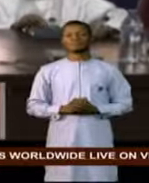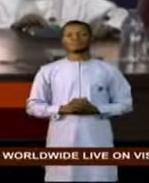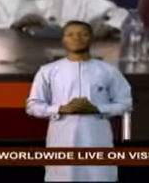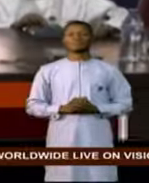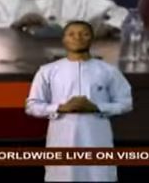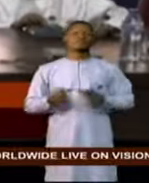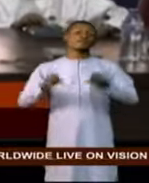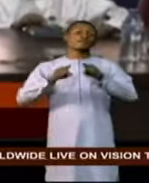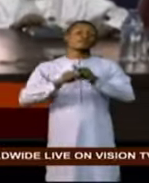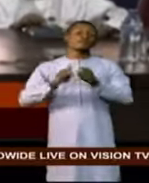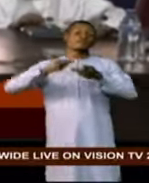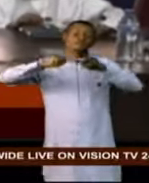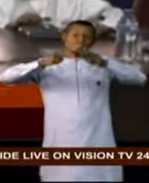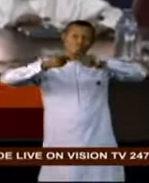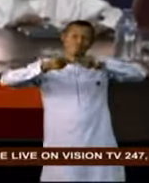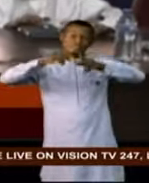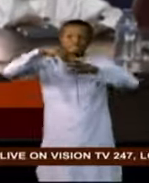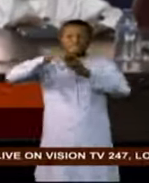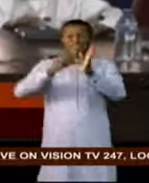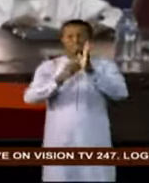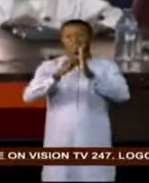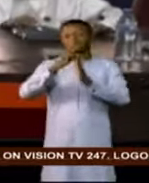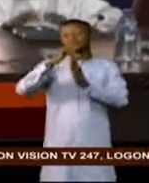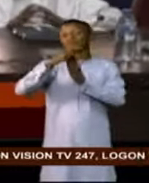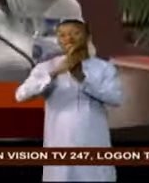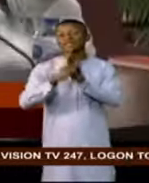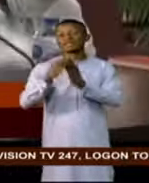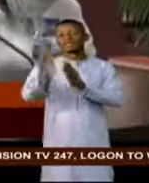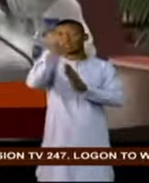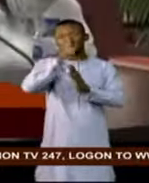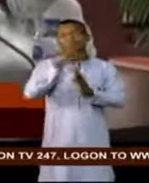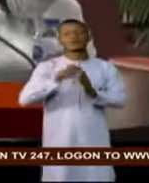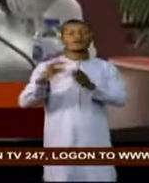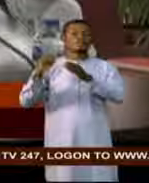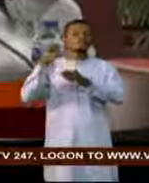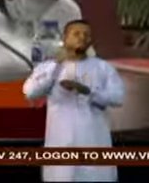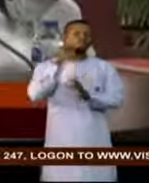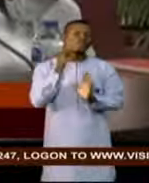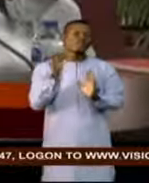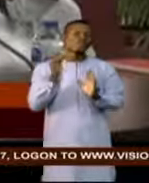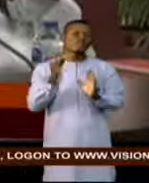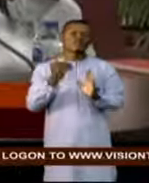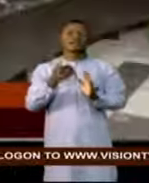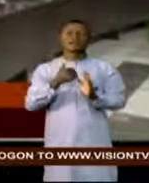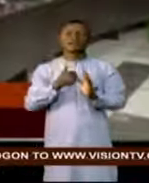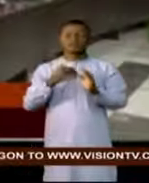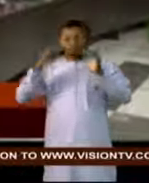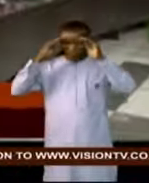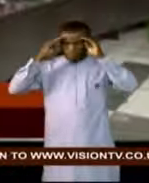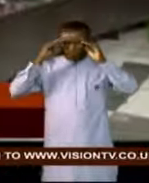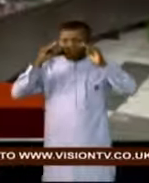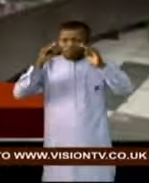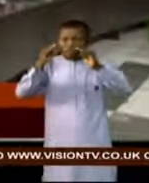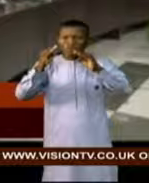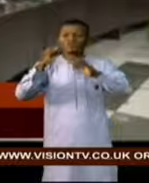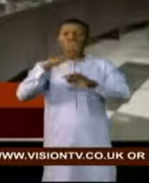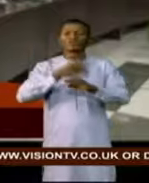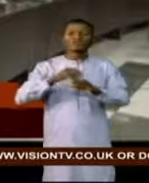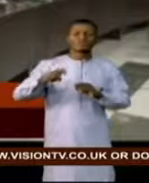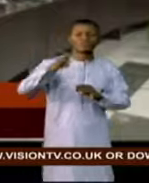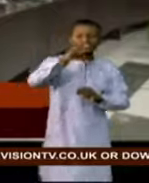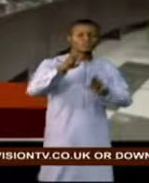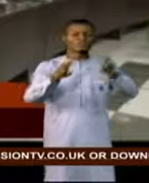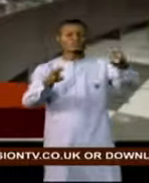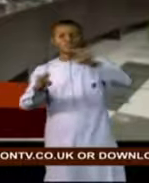As partners in development, Europe and Nigeria have been in deep concerns about restrictions of movements, among them